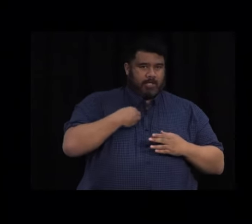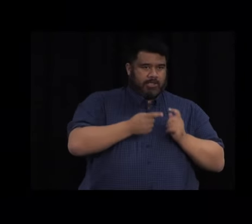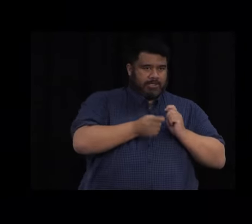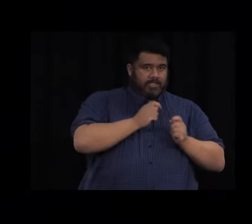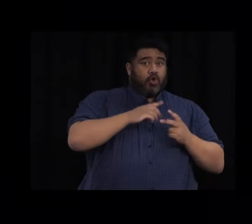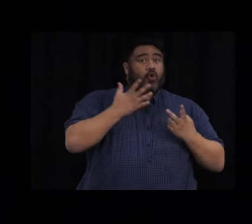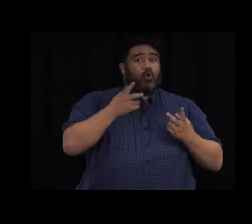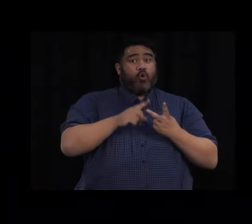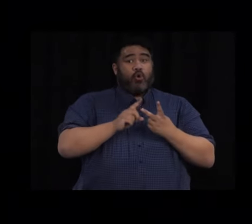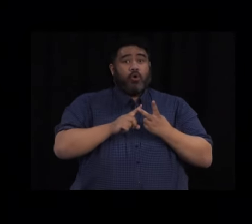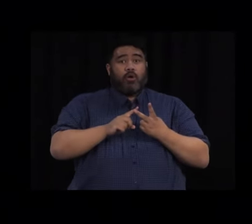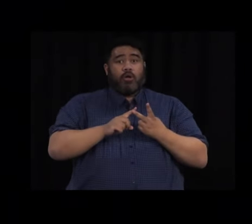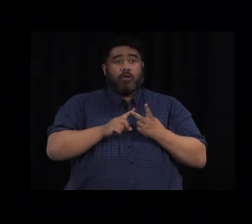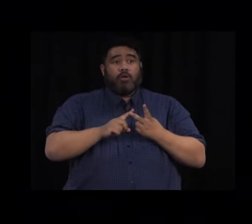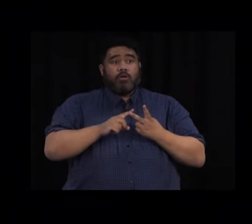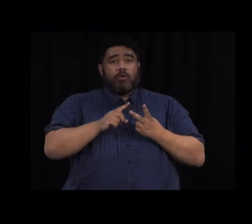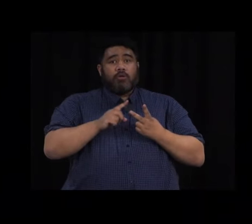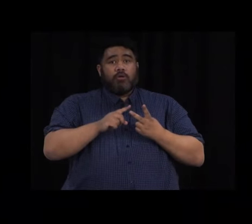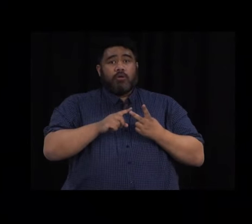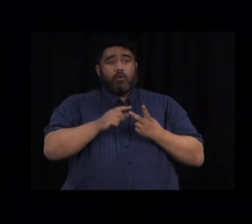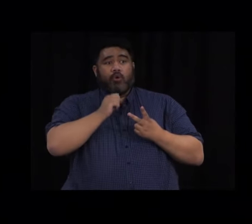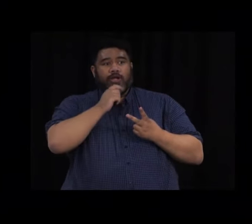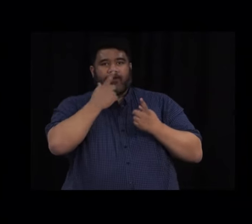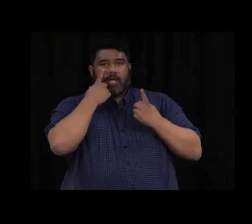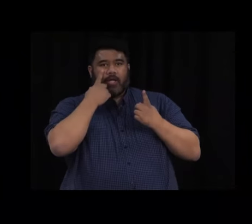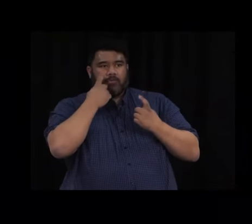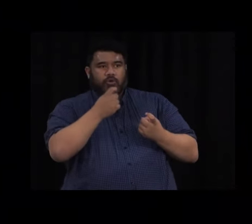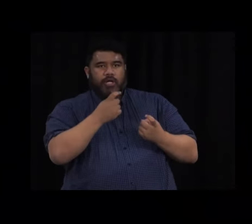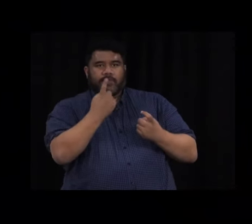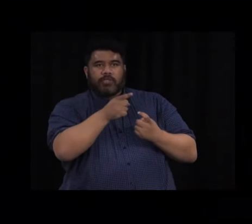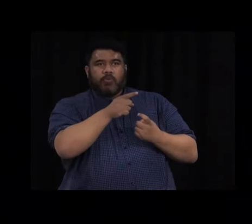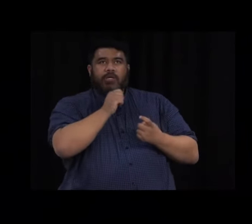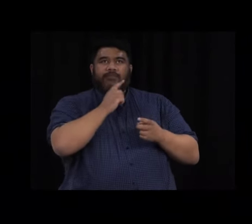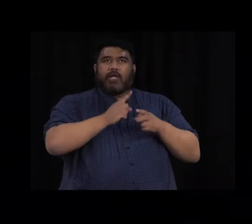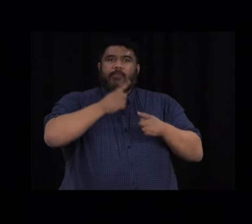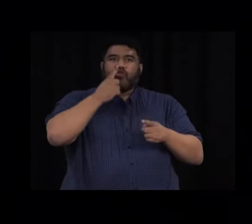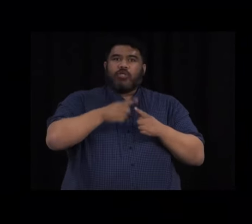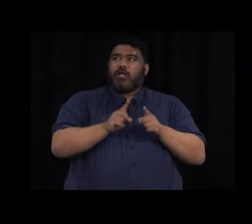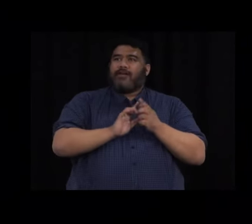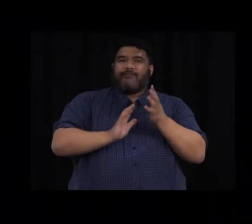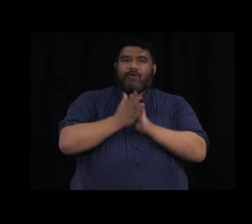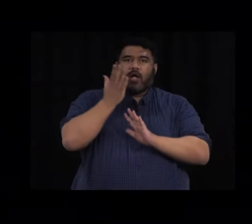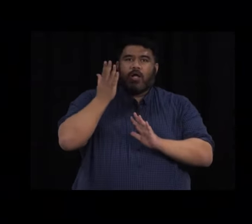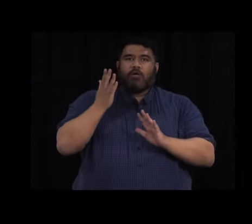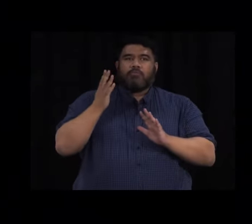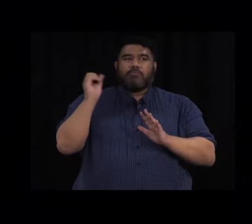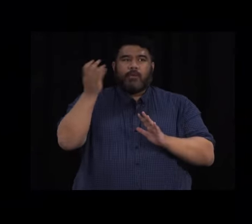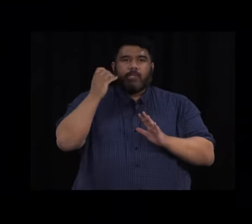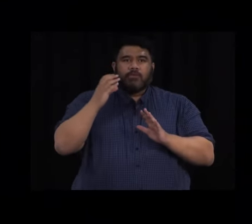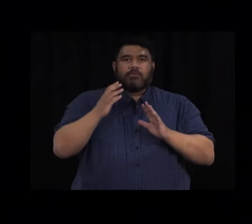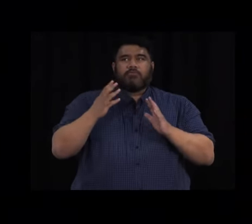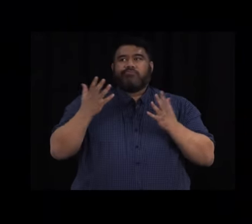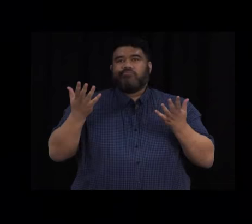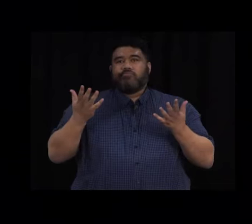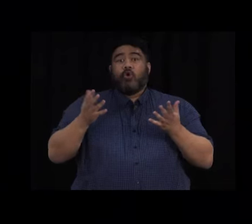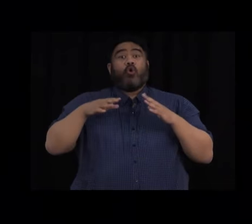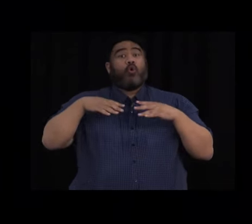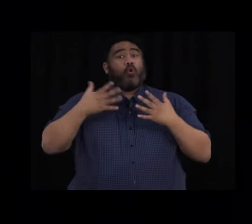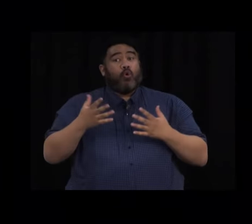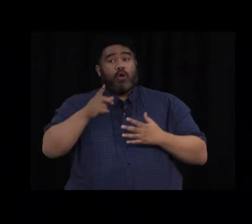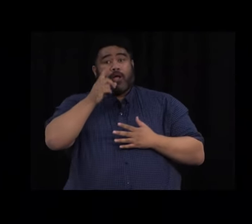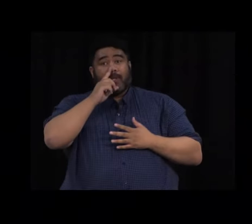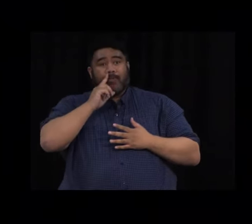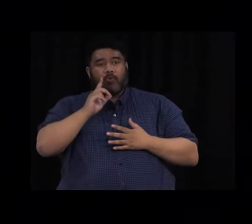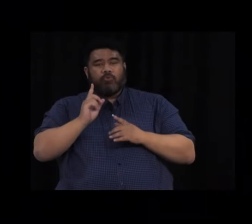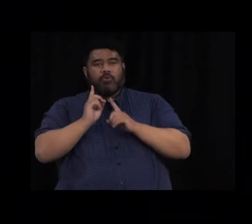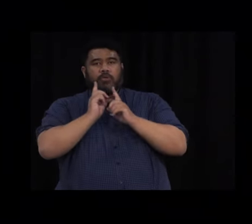or those attending to someone in an emergency situation like a fire or ambulance people or trades people if